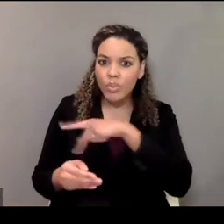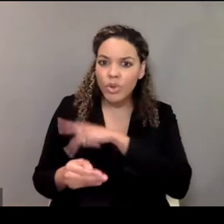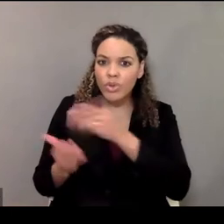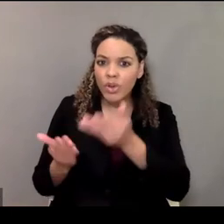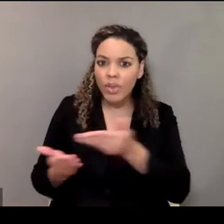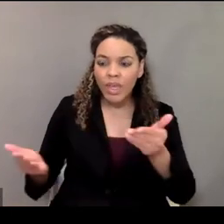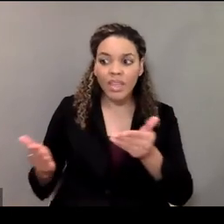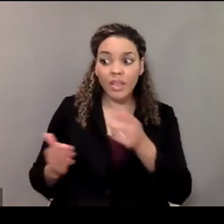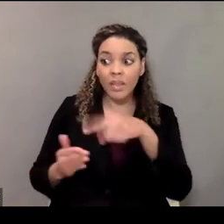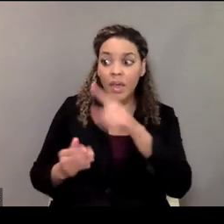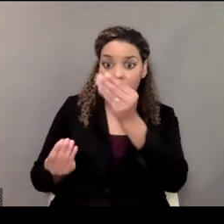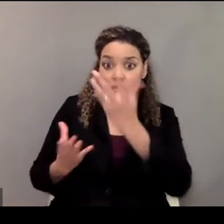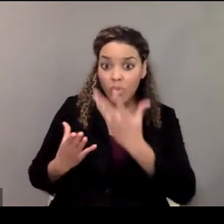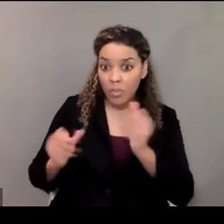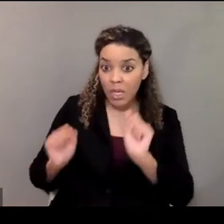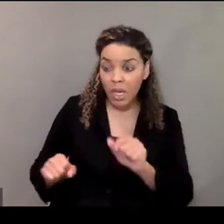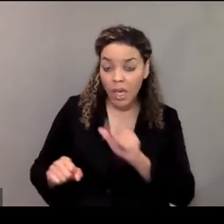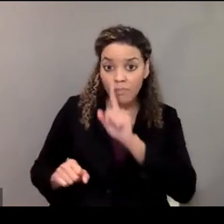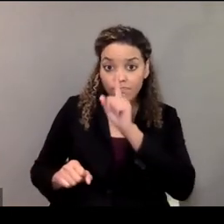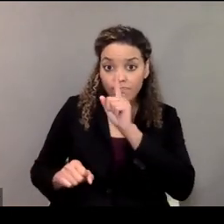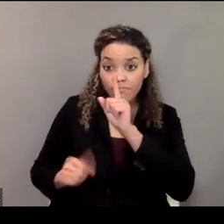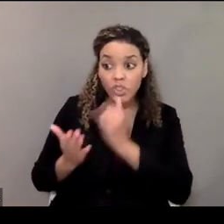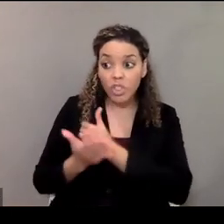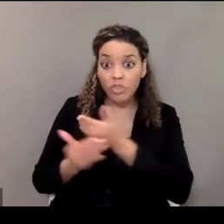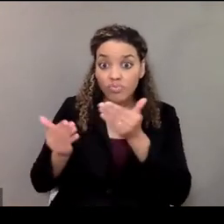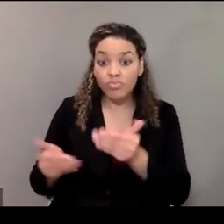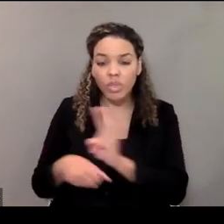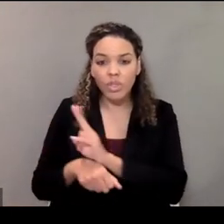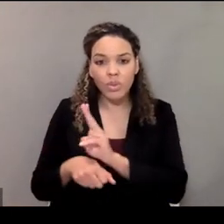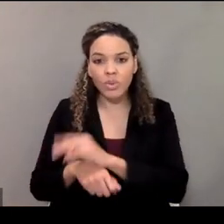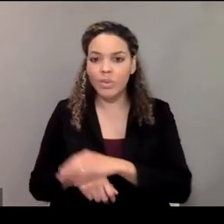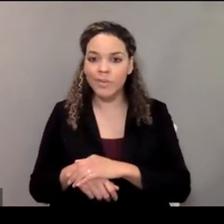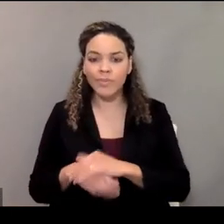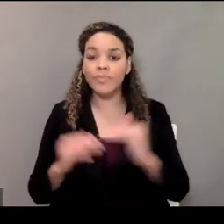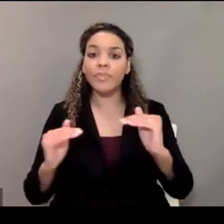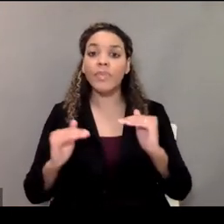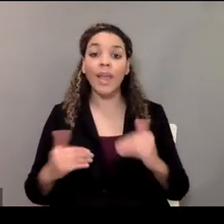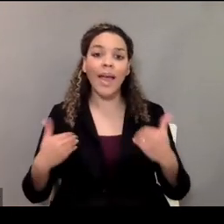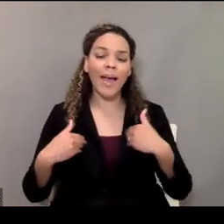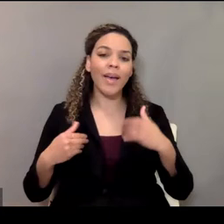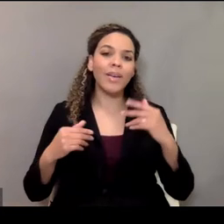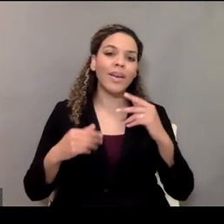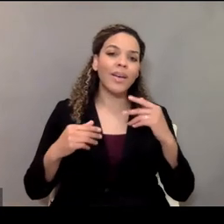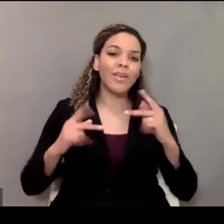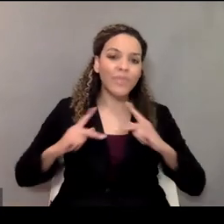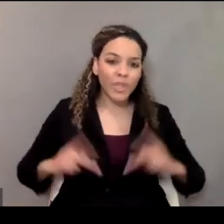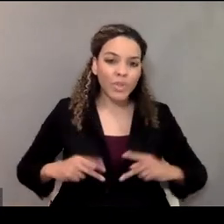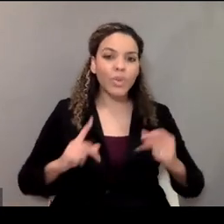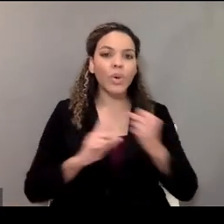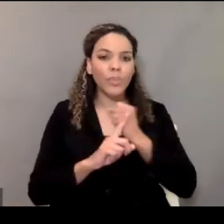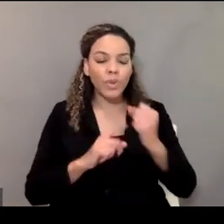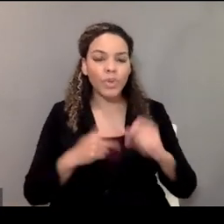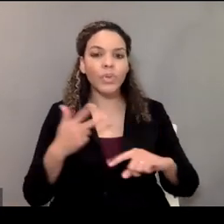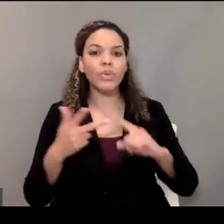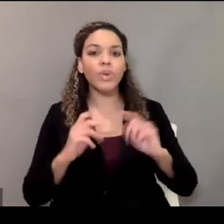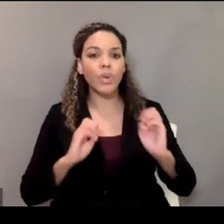permission. There's physical abuse, of course, mental abuse, emotional abuse,